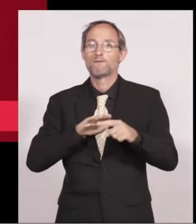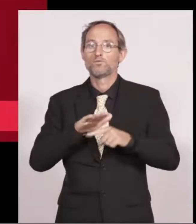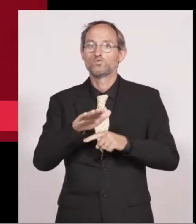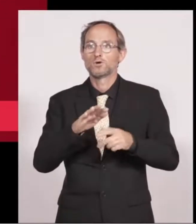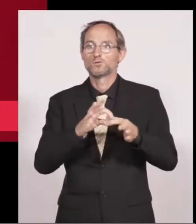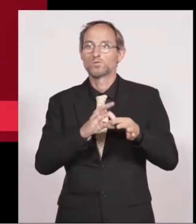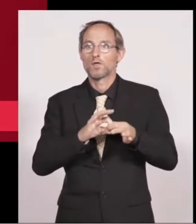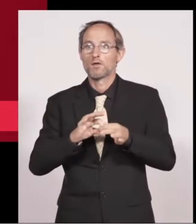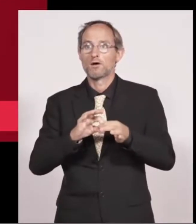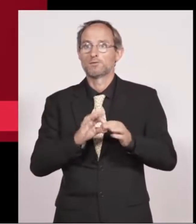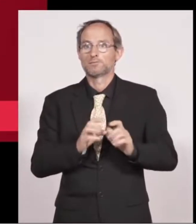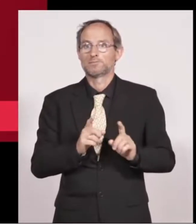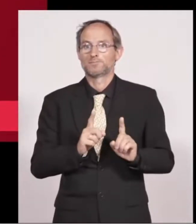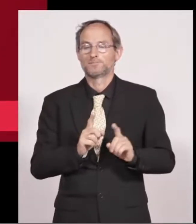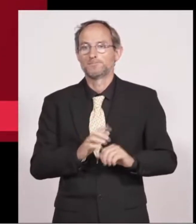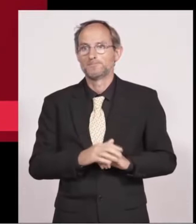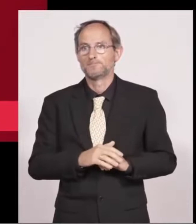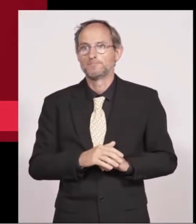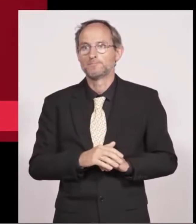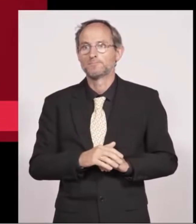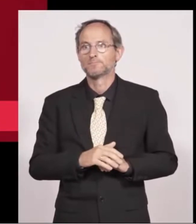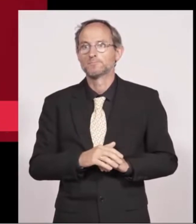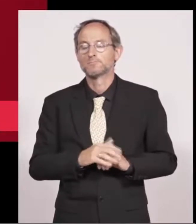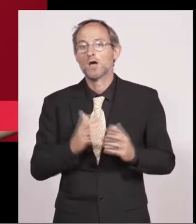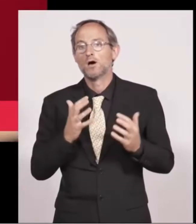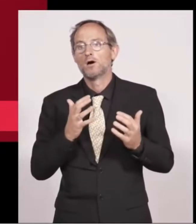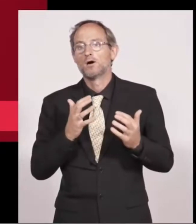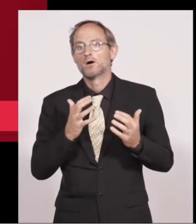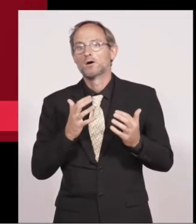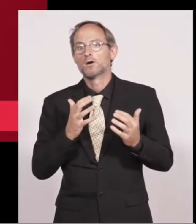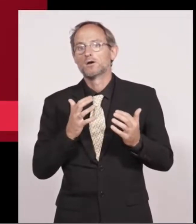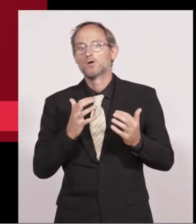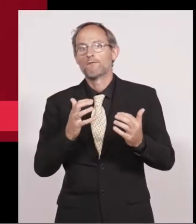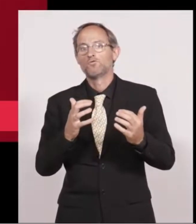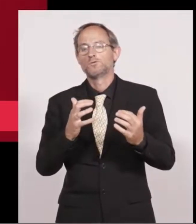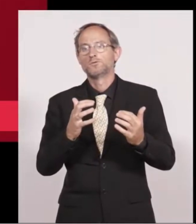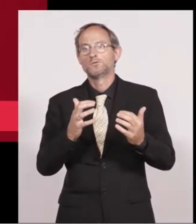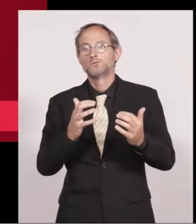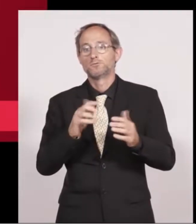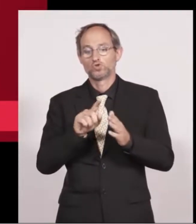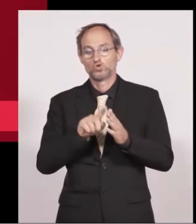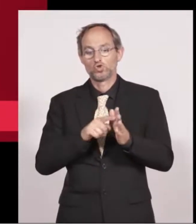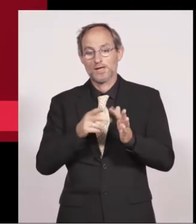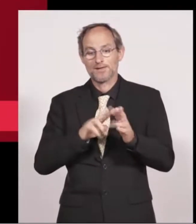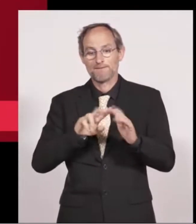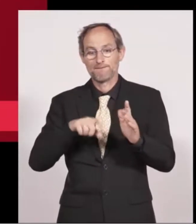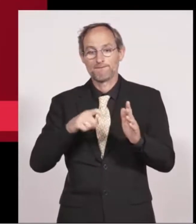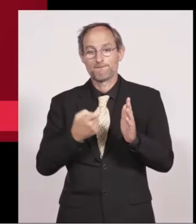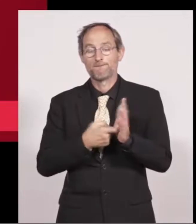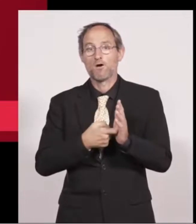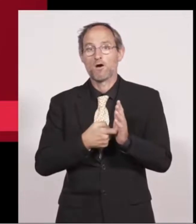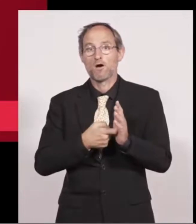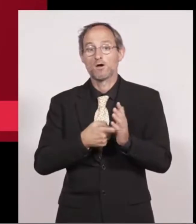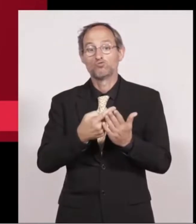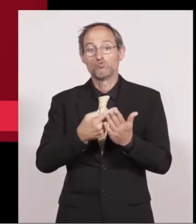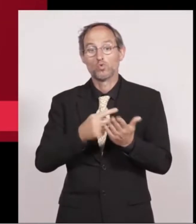conference I'm Jennifer and I'm moving this